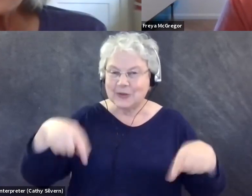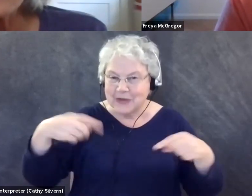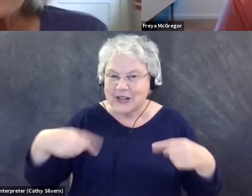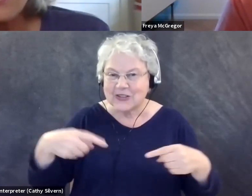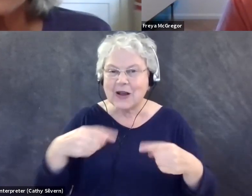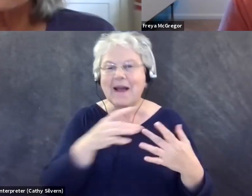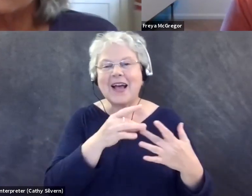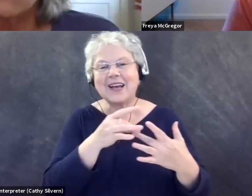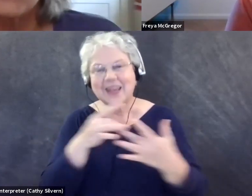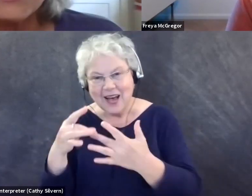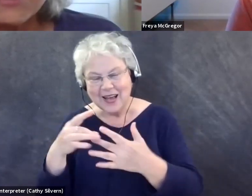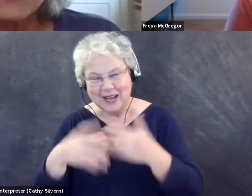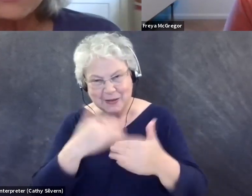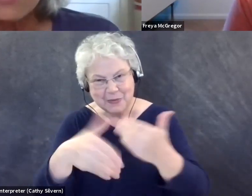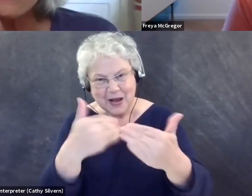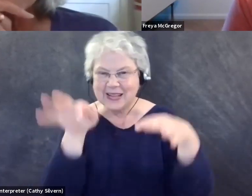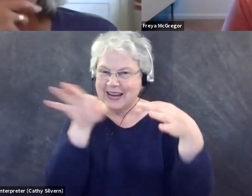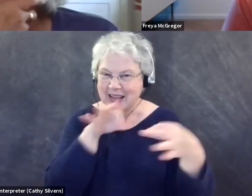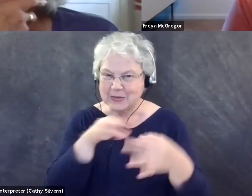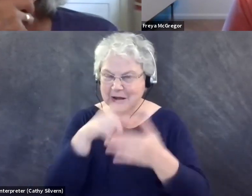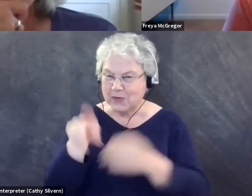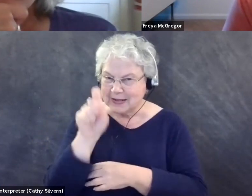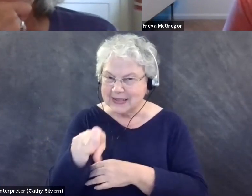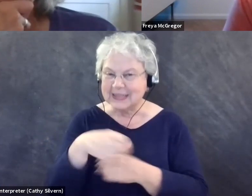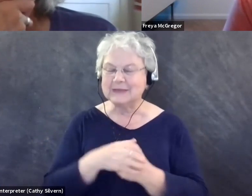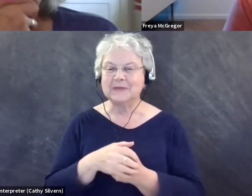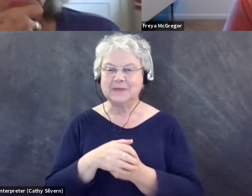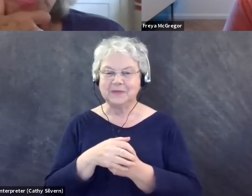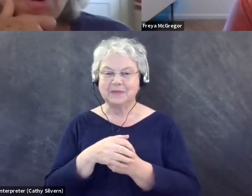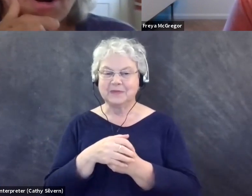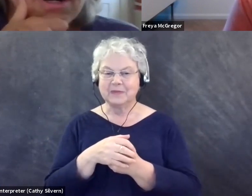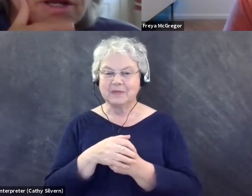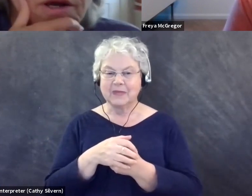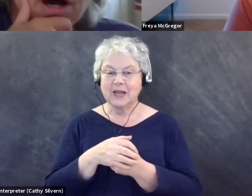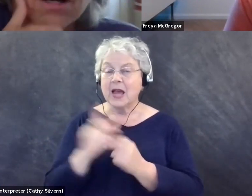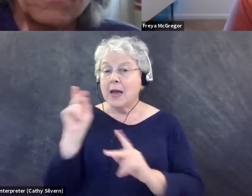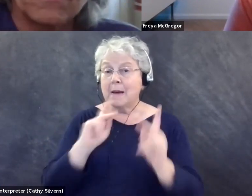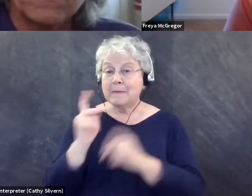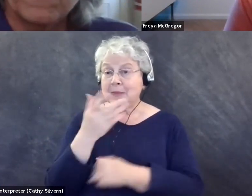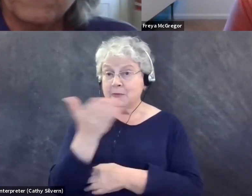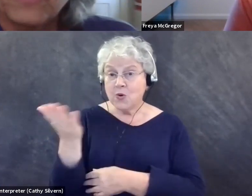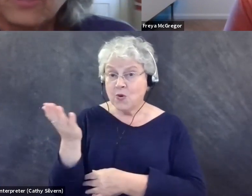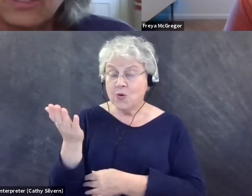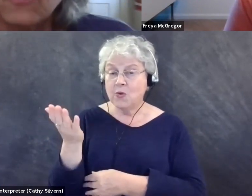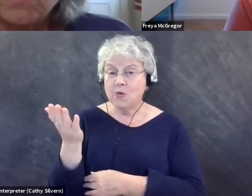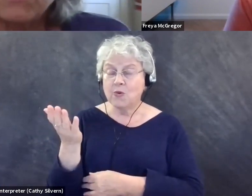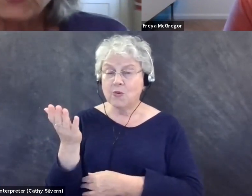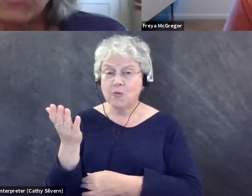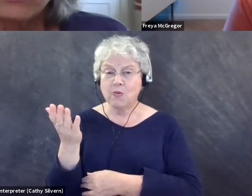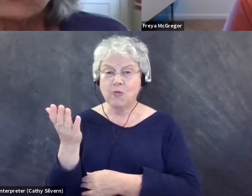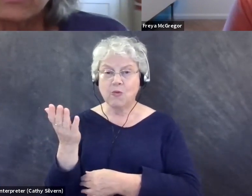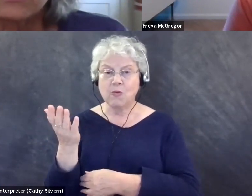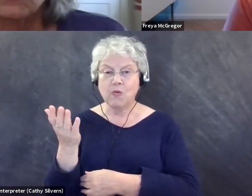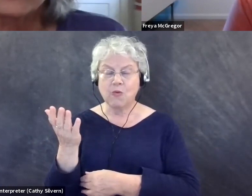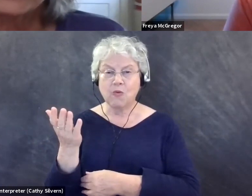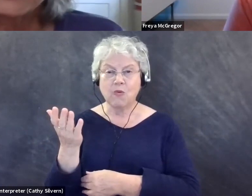Yes. Yeah. I would also say that for people who are, people